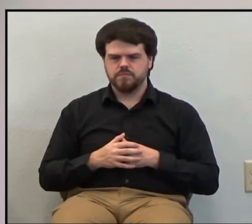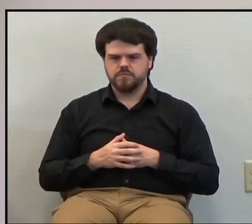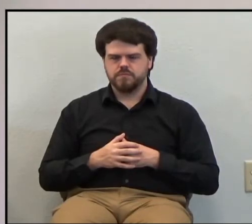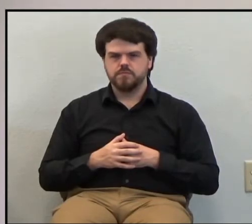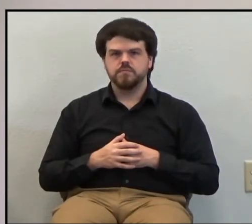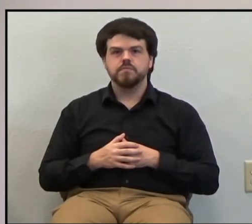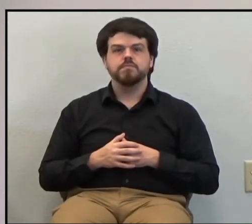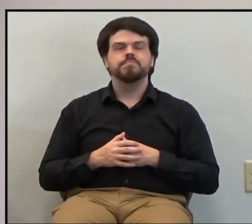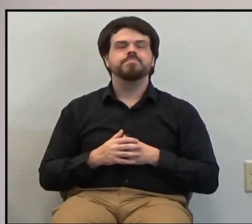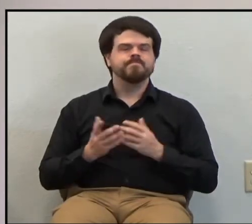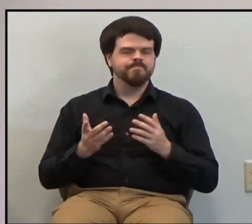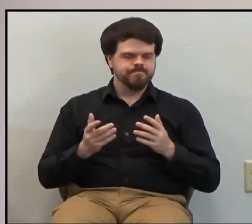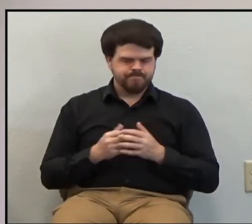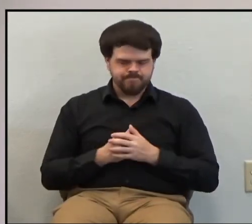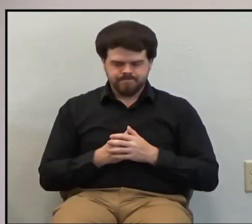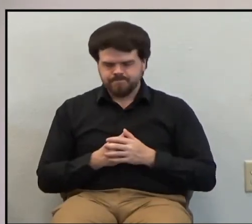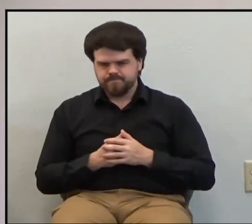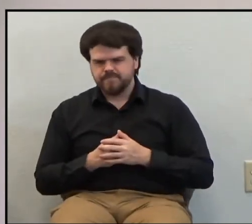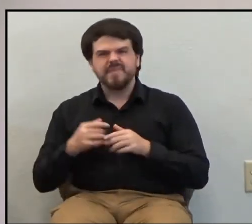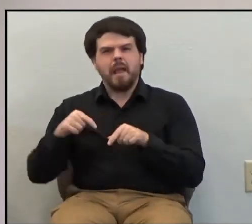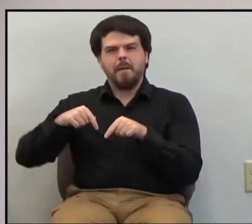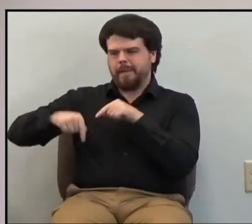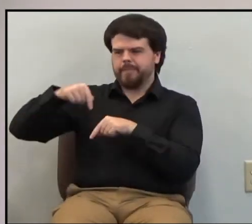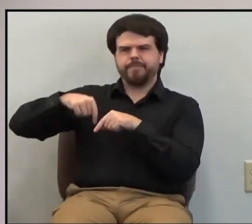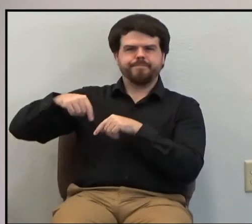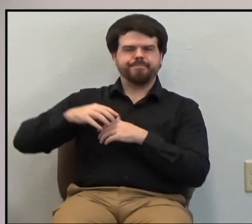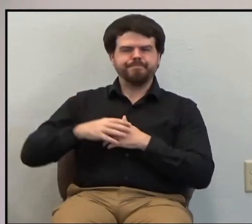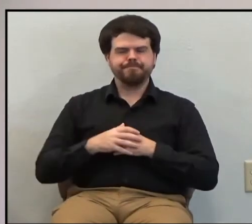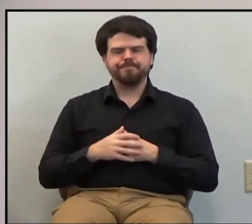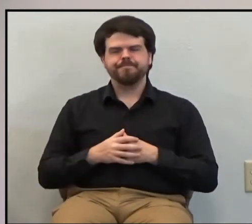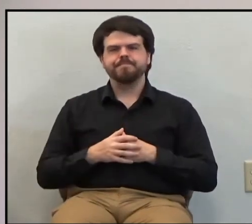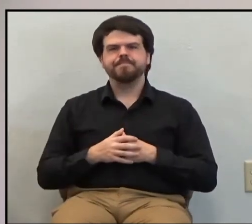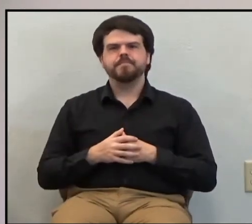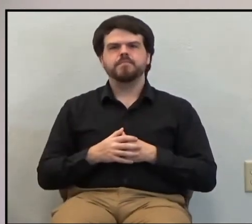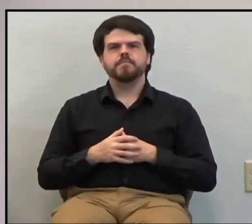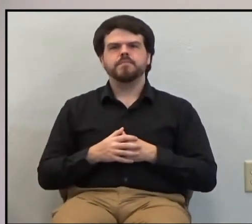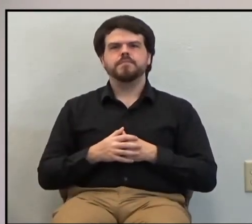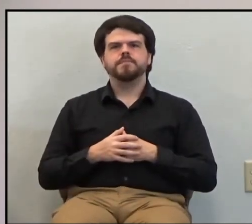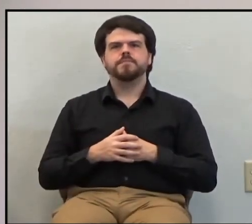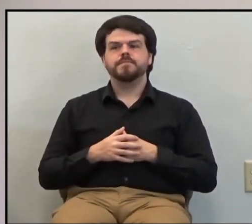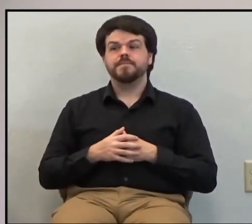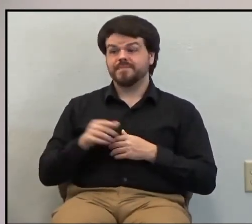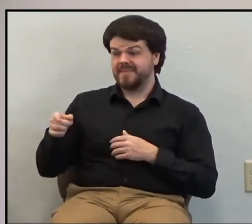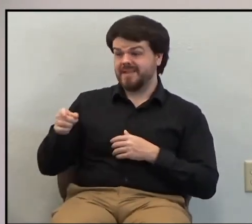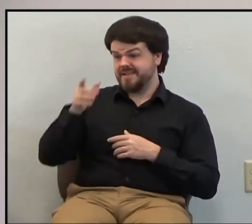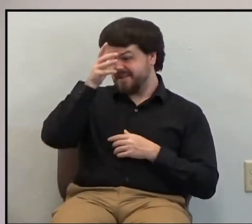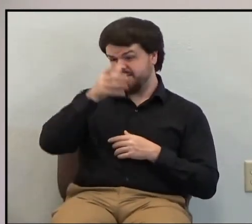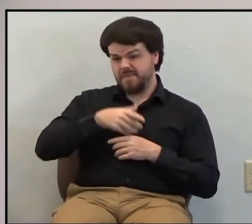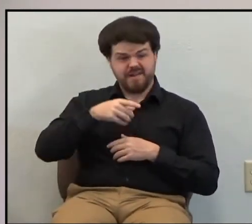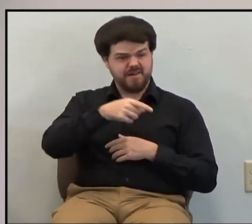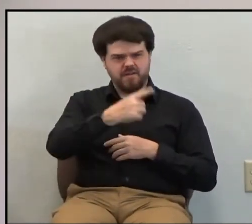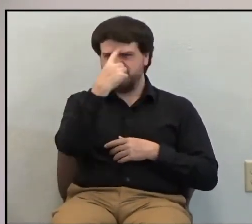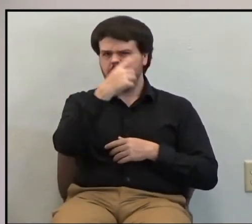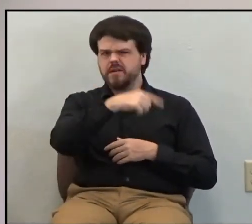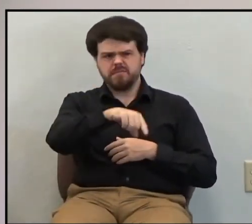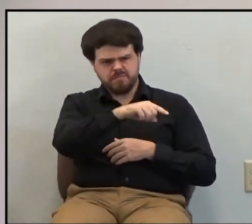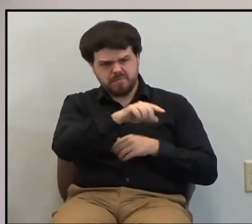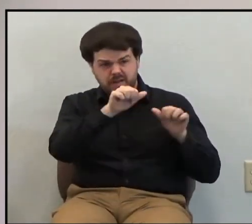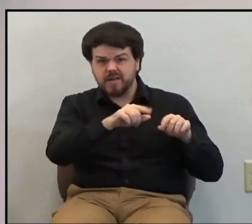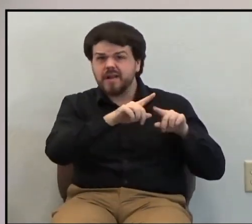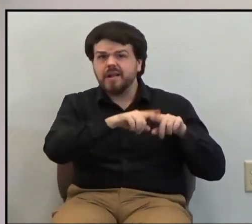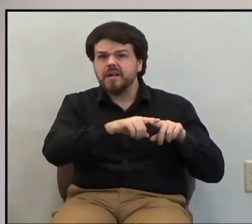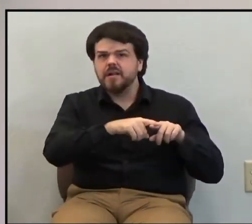let me go back a moment. None of these men whom Paul thought he could count on